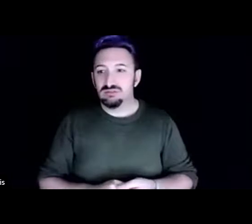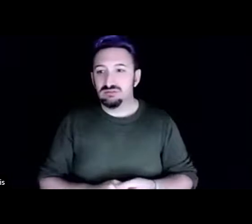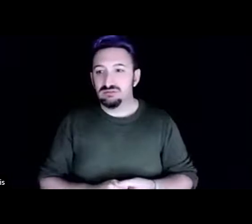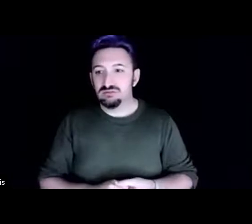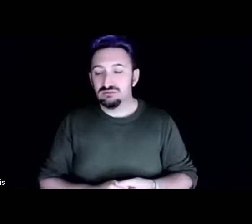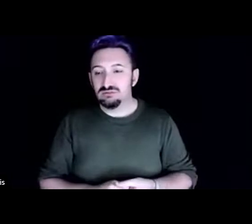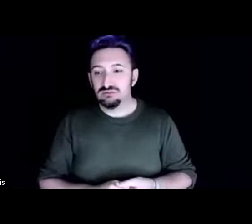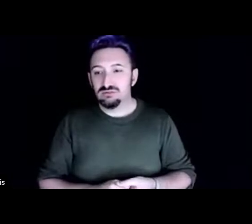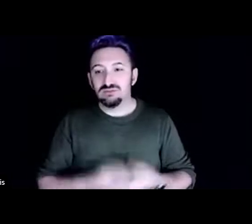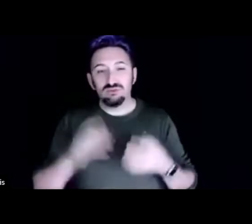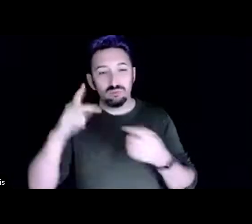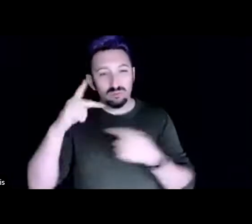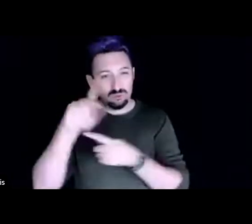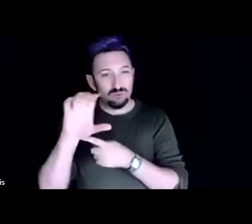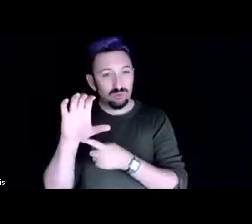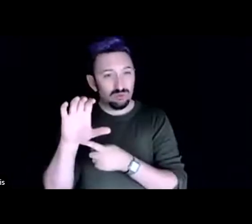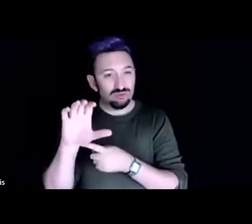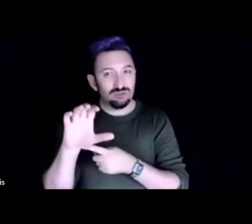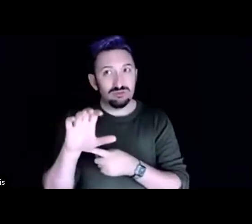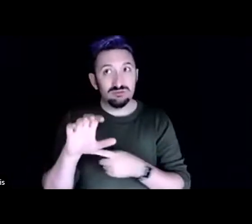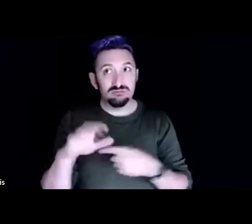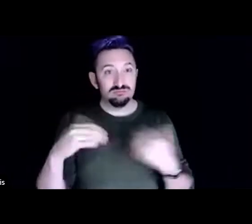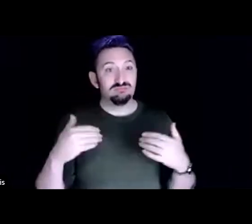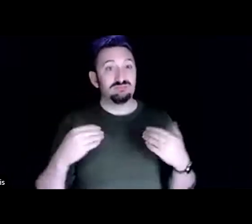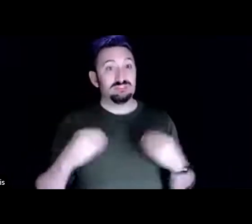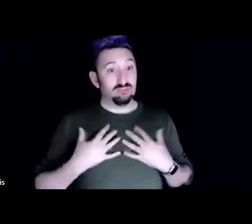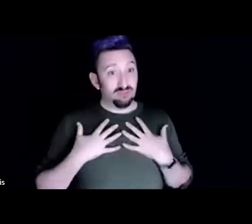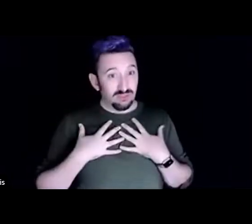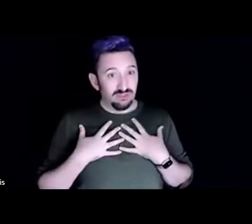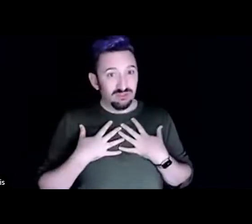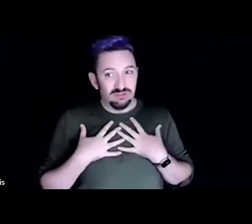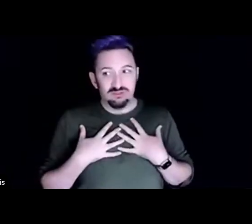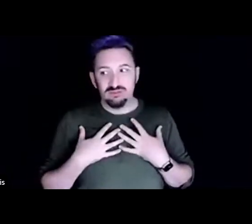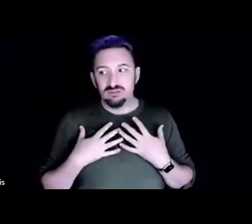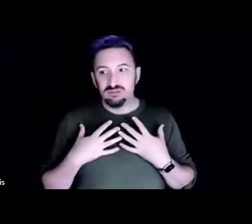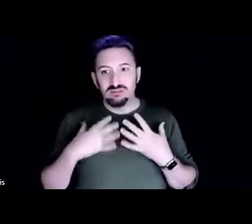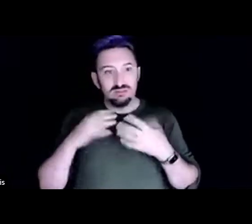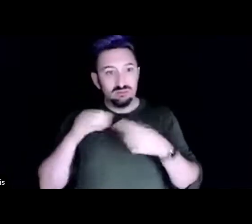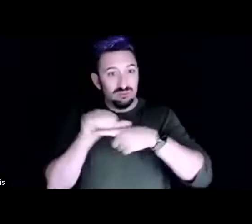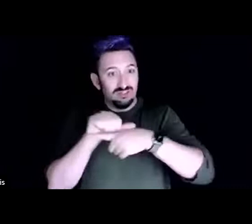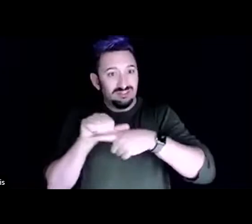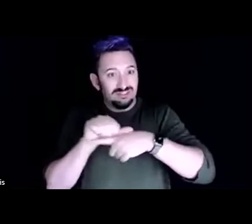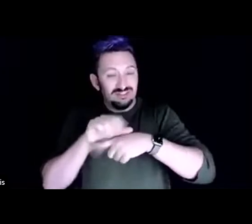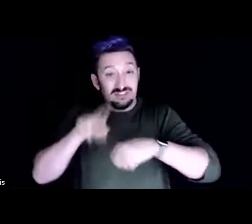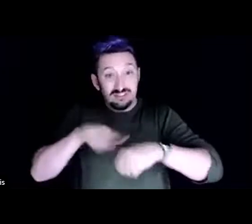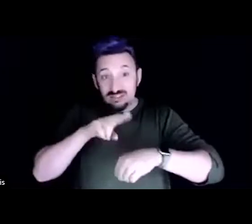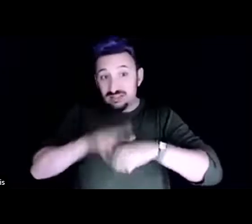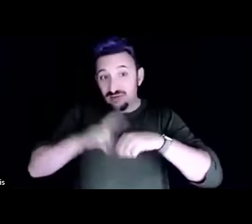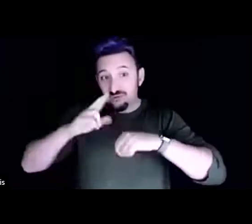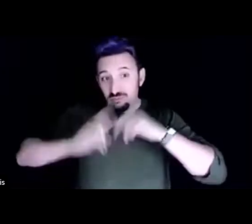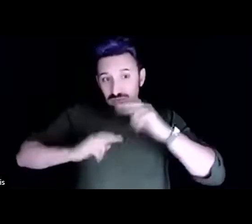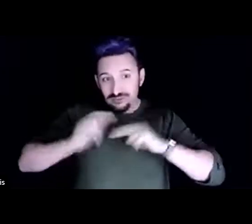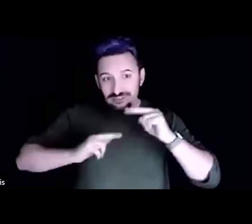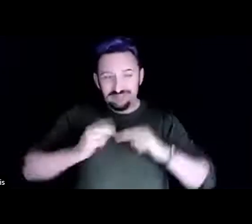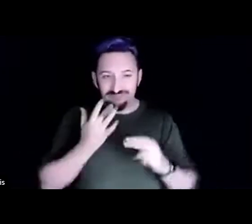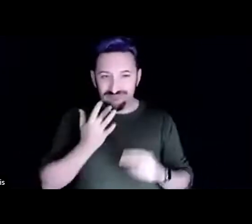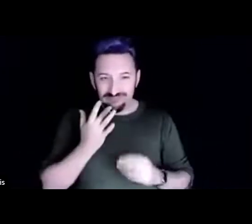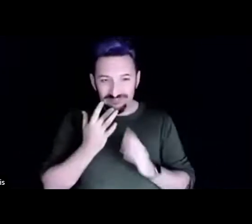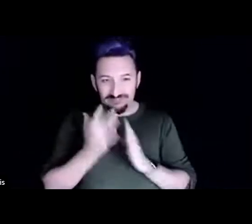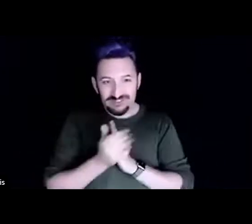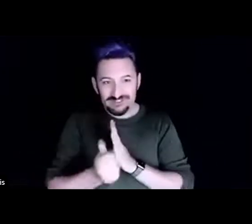permaculture has inspired me in a lot of ways to practice natural building was one of my favorite skills to